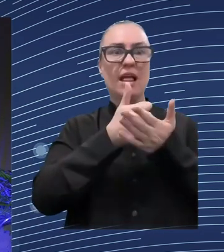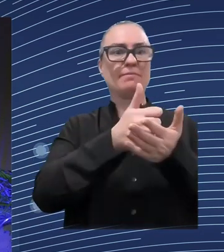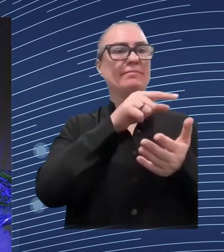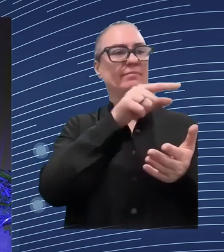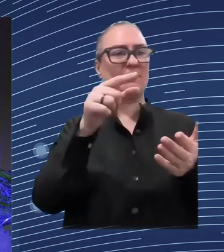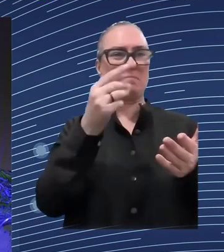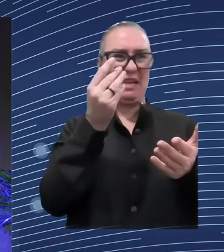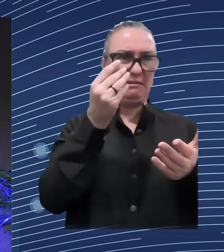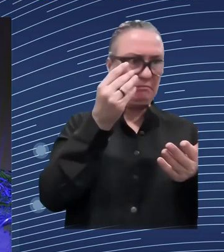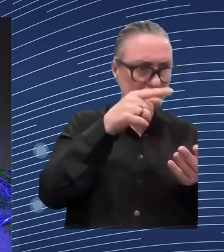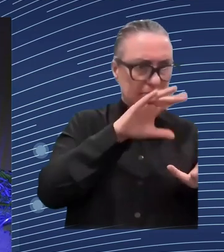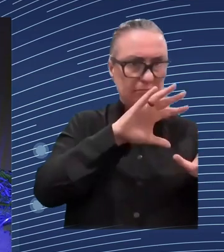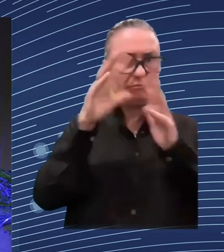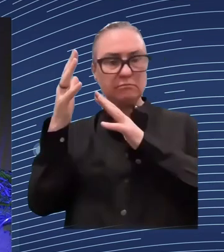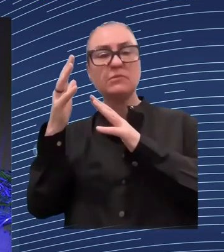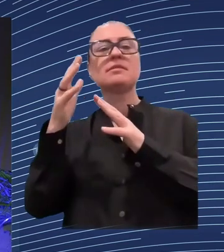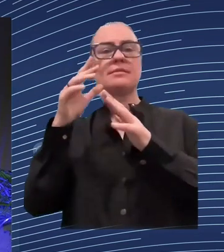very useful exercise to conduct.